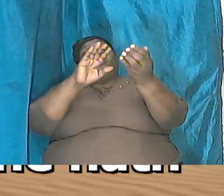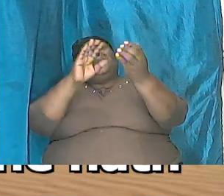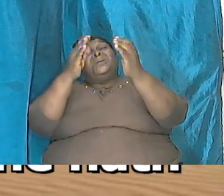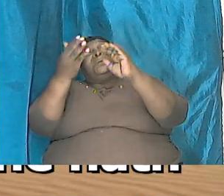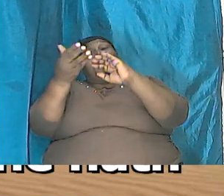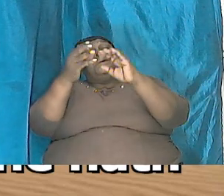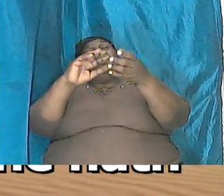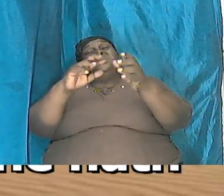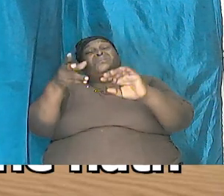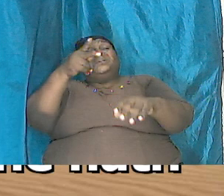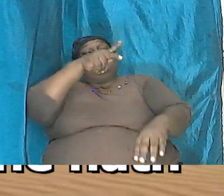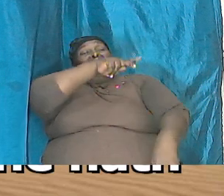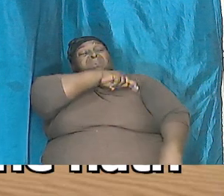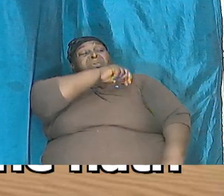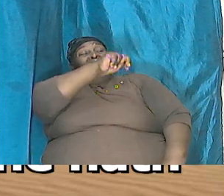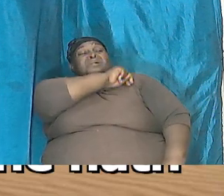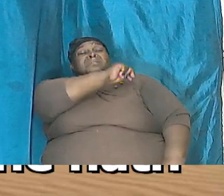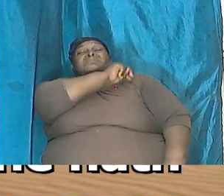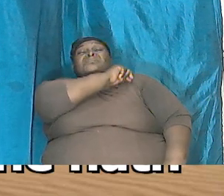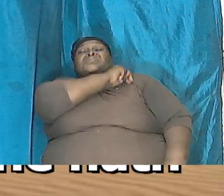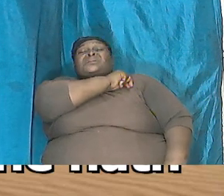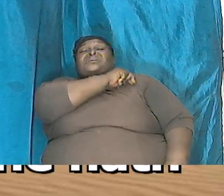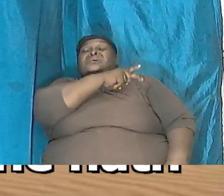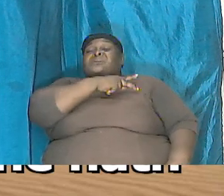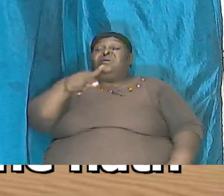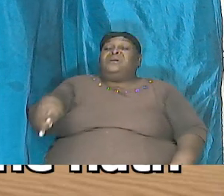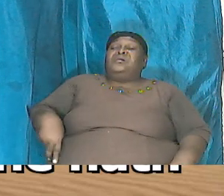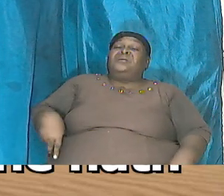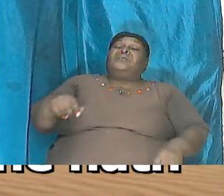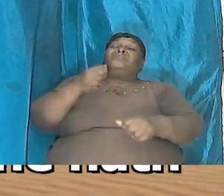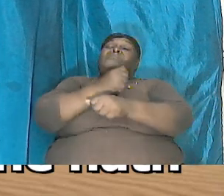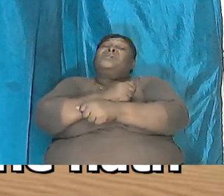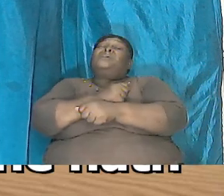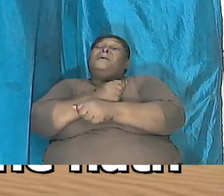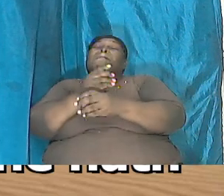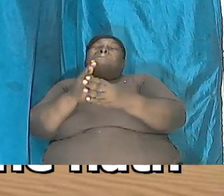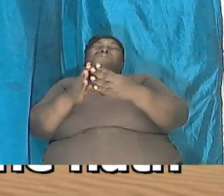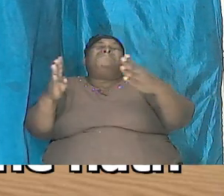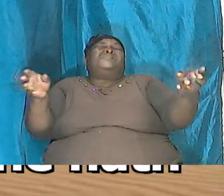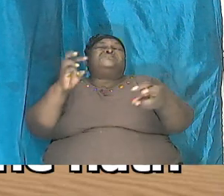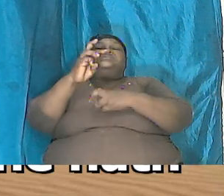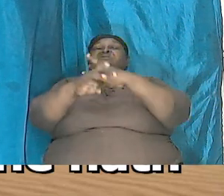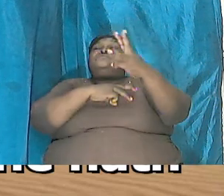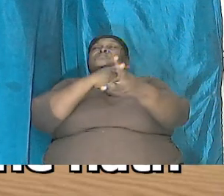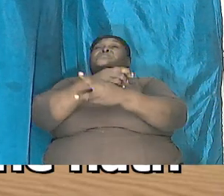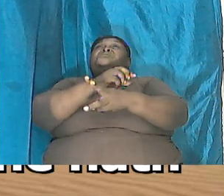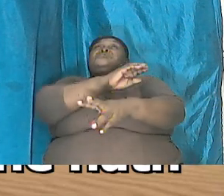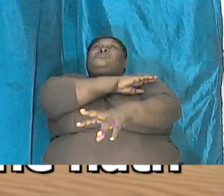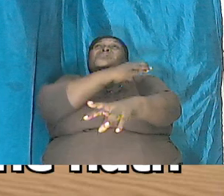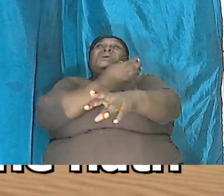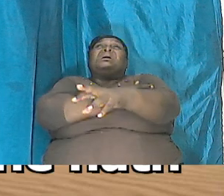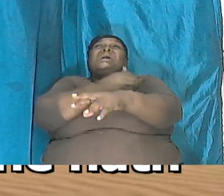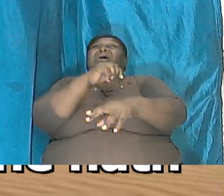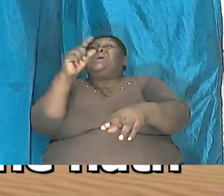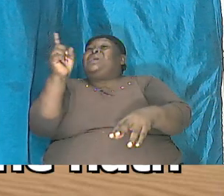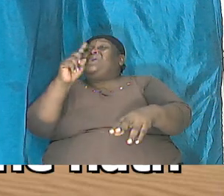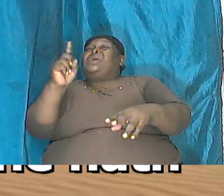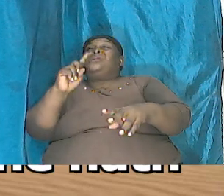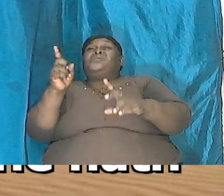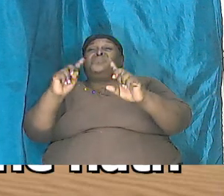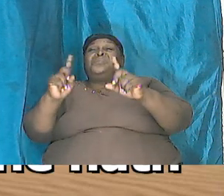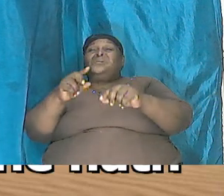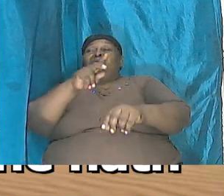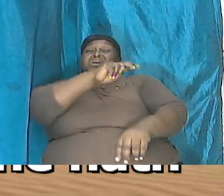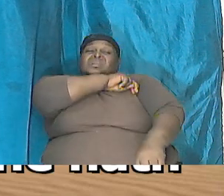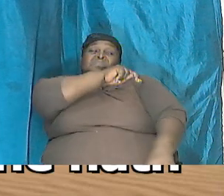the king of Babylon who was the massive world power that anywhere he went he just conquered and swallowed and devoured